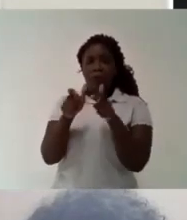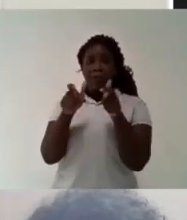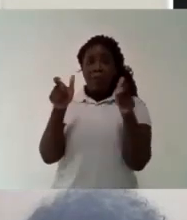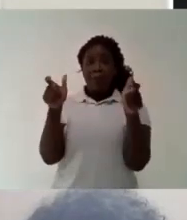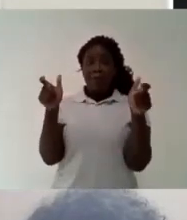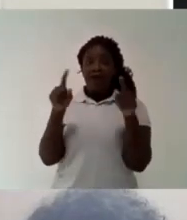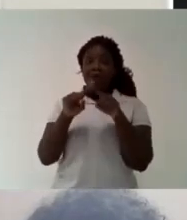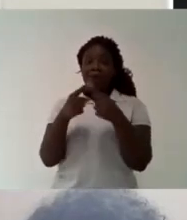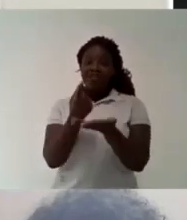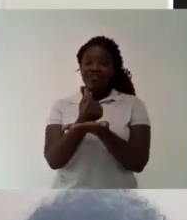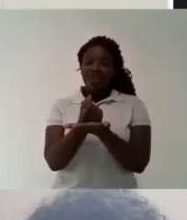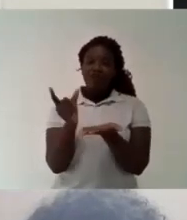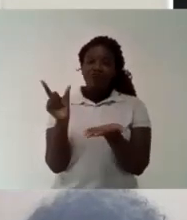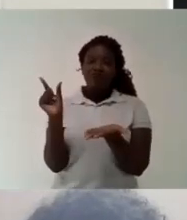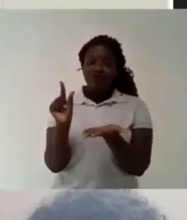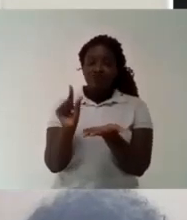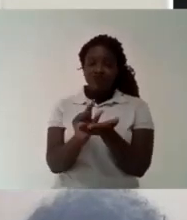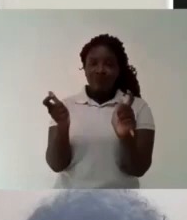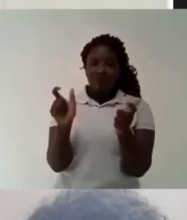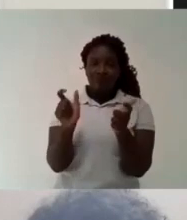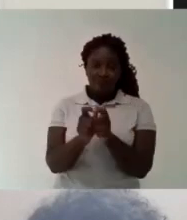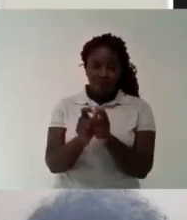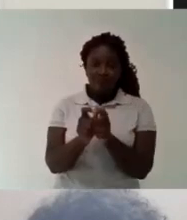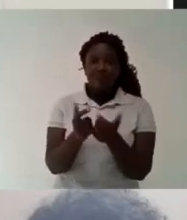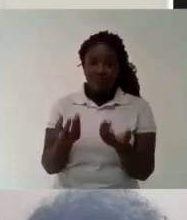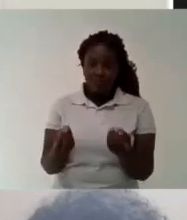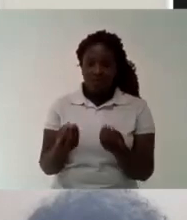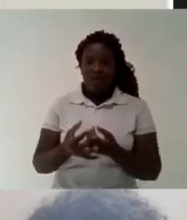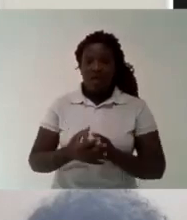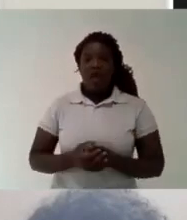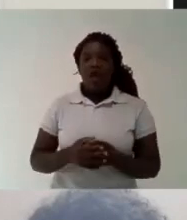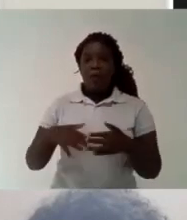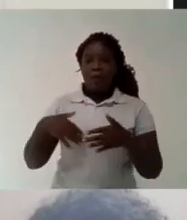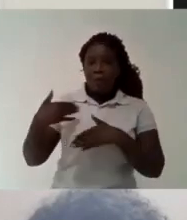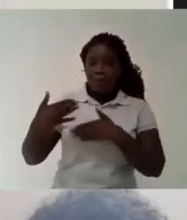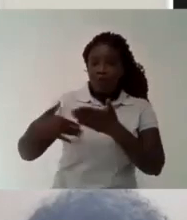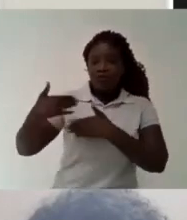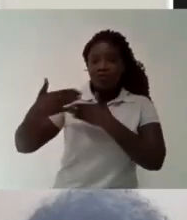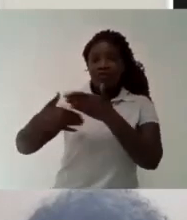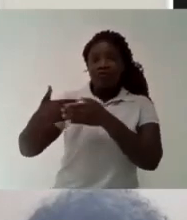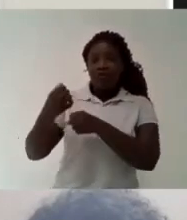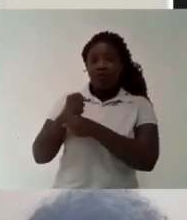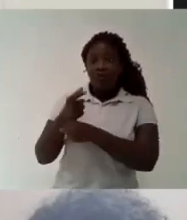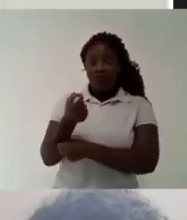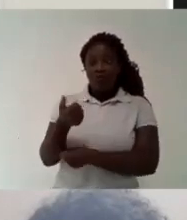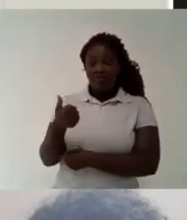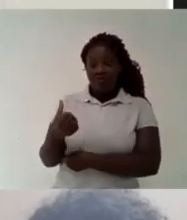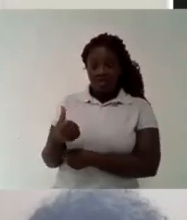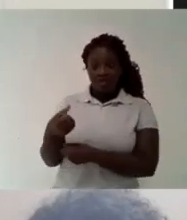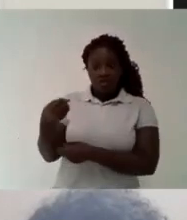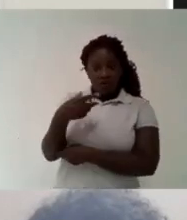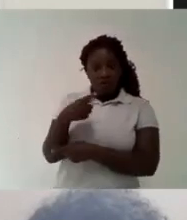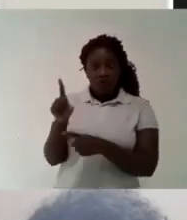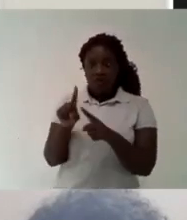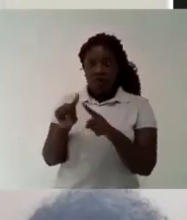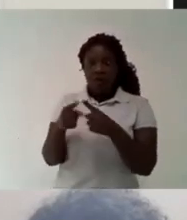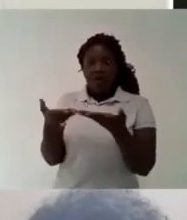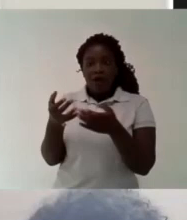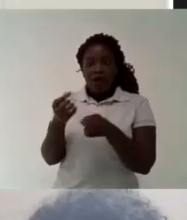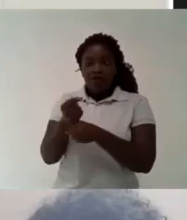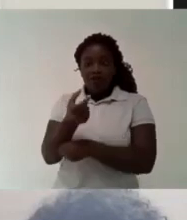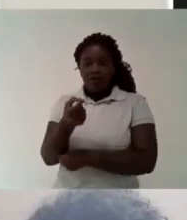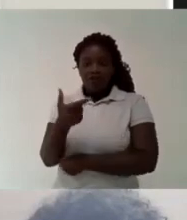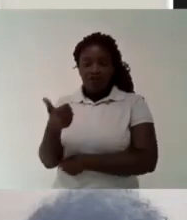bodies So from then on The UNE carried on In its